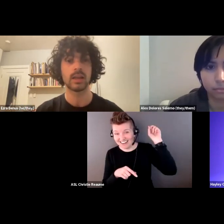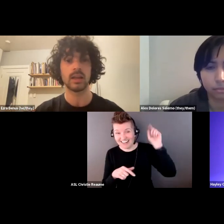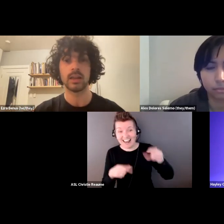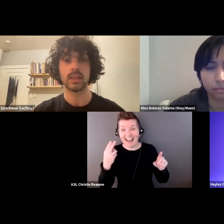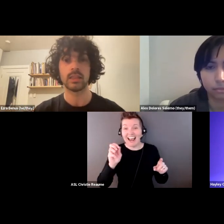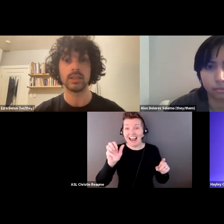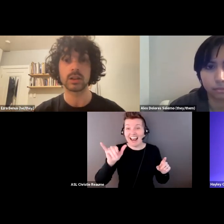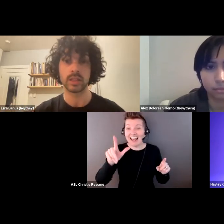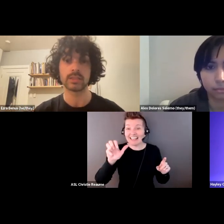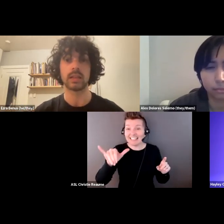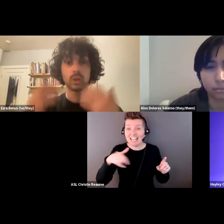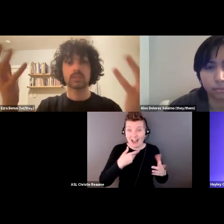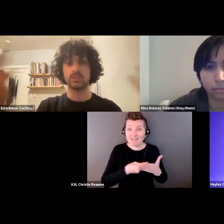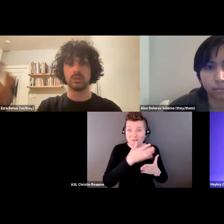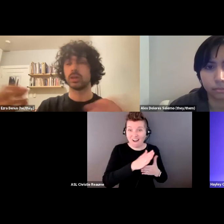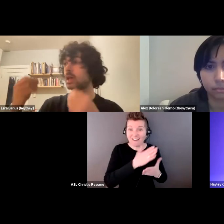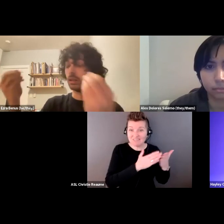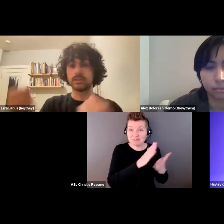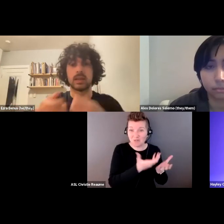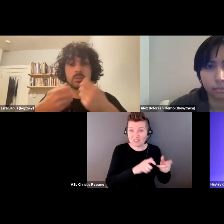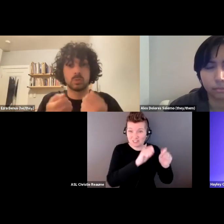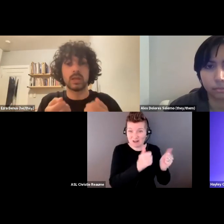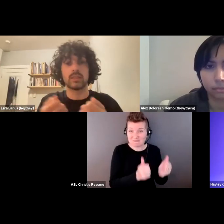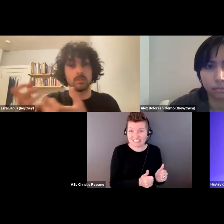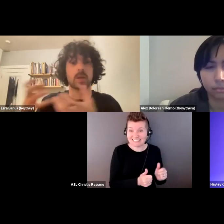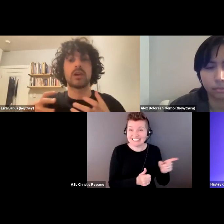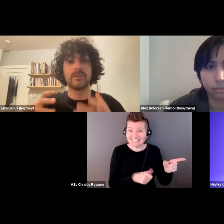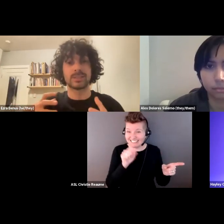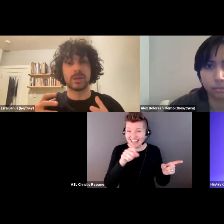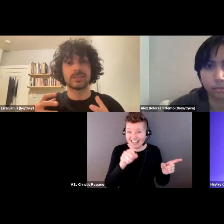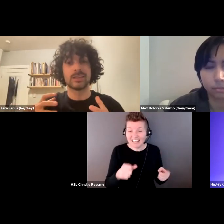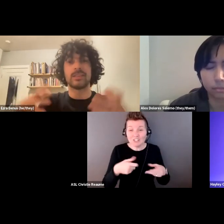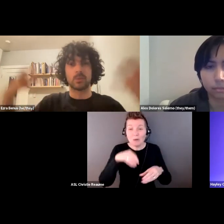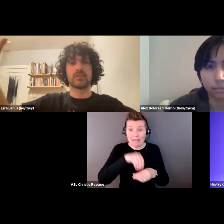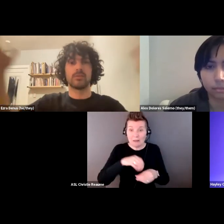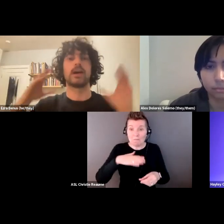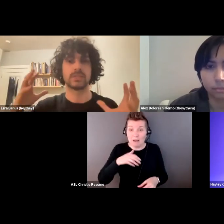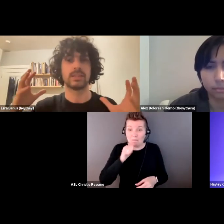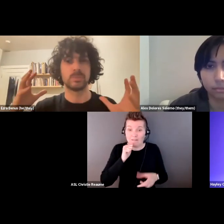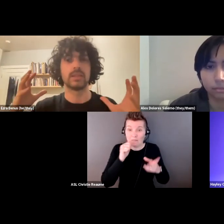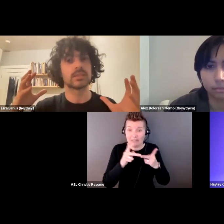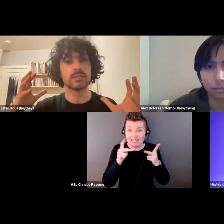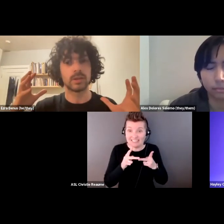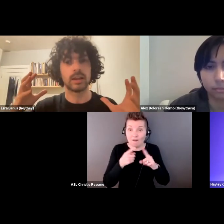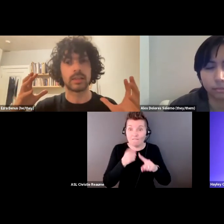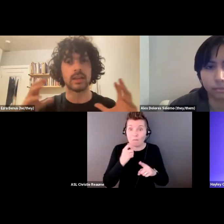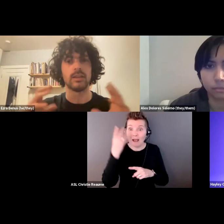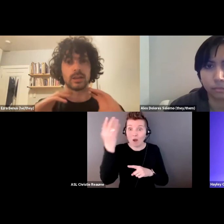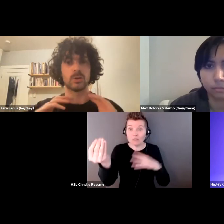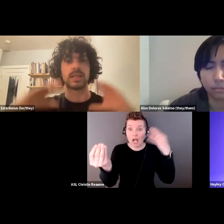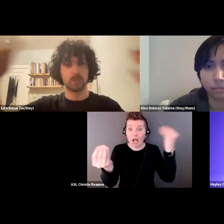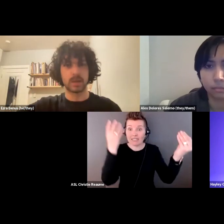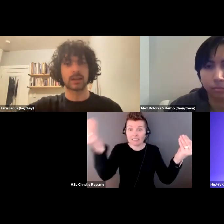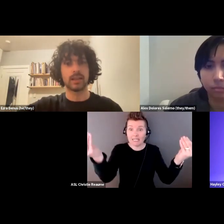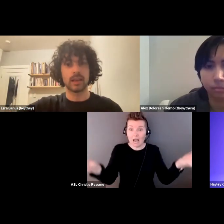and like these are things I looked to and held and was with in my private space that were from the outside space right and then